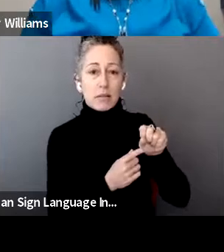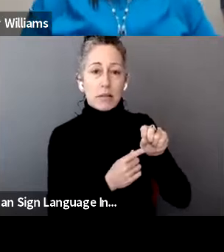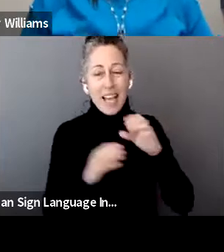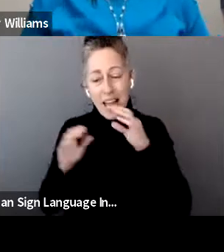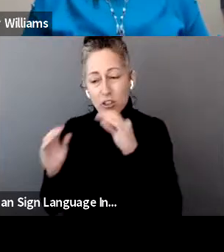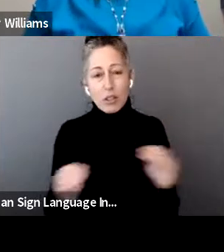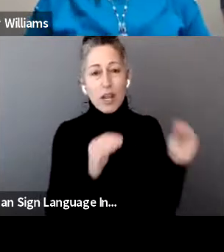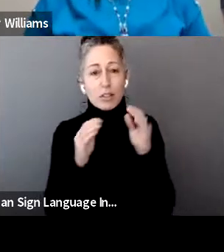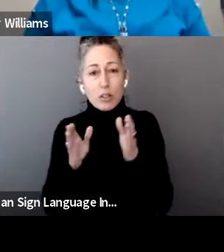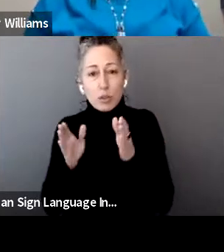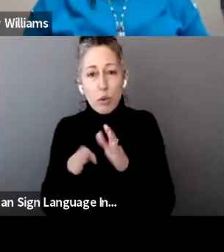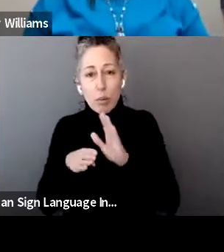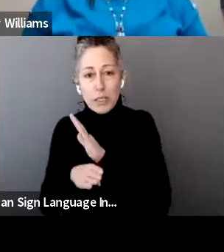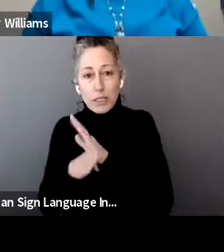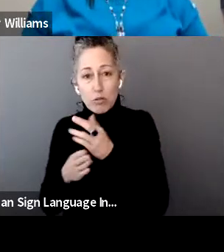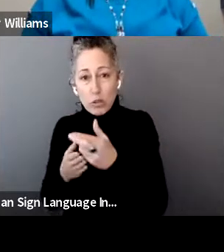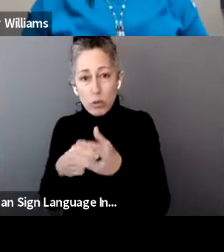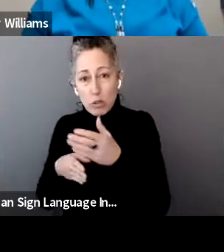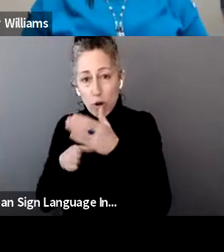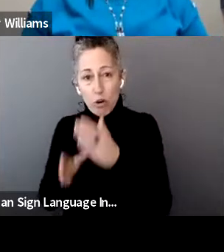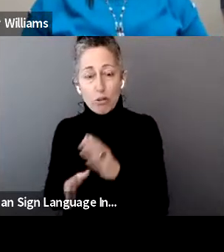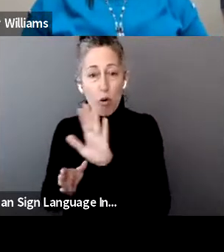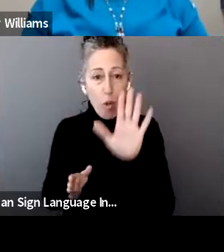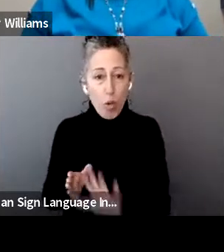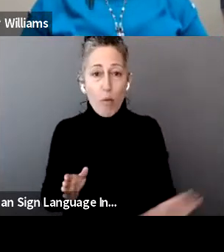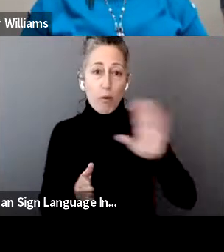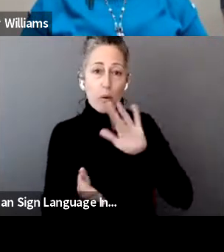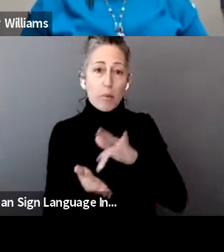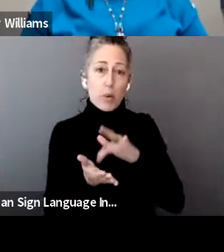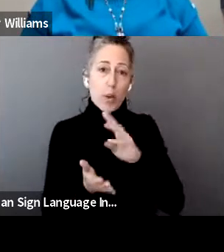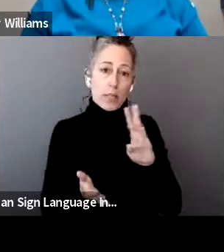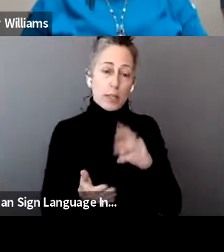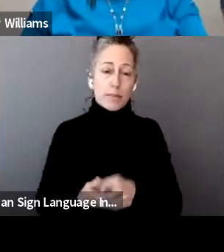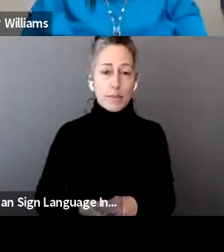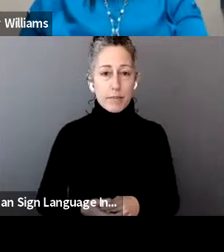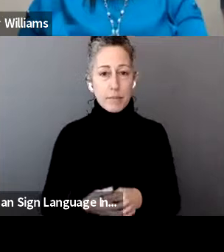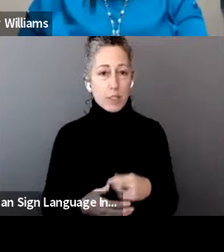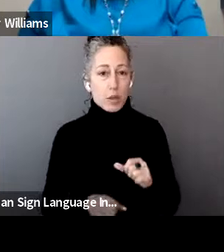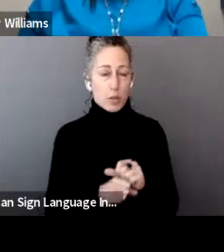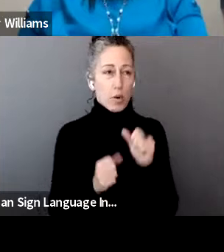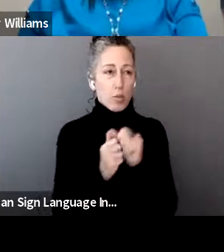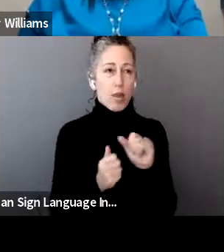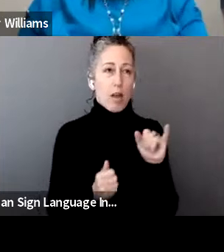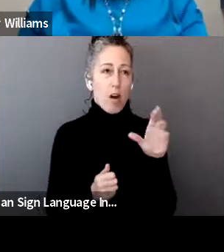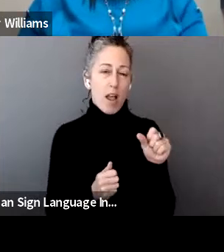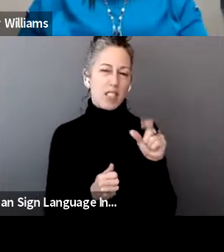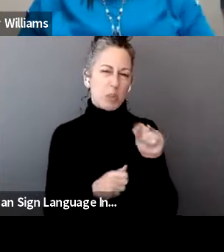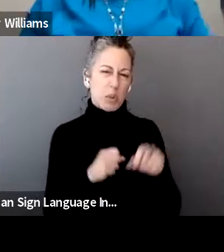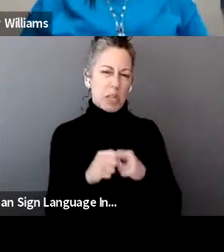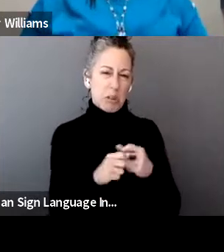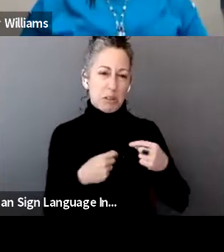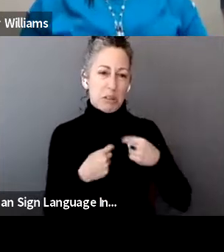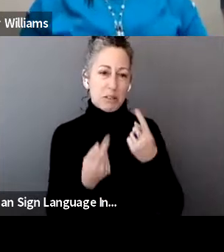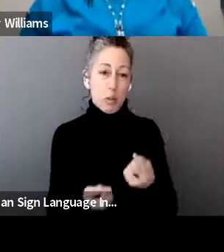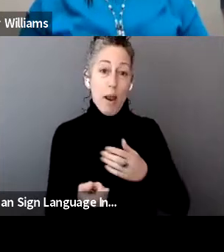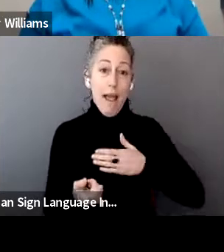small business resource partners throughout the Midwest. She's been with the IRS for about 20 years. And we're glad that